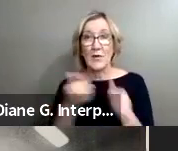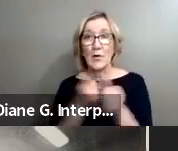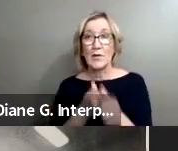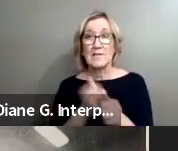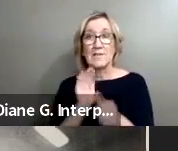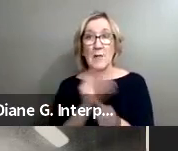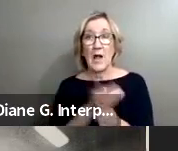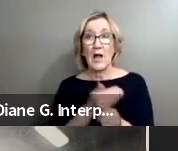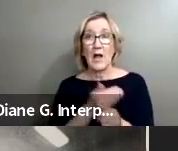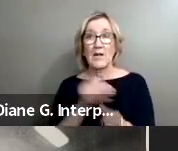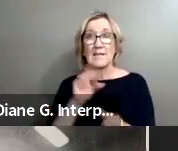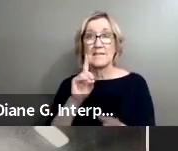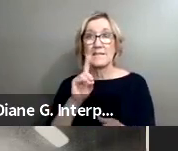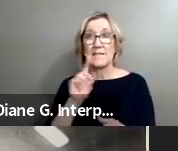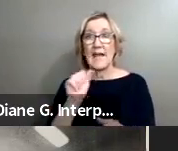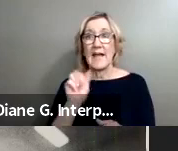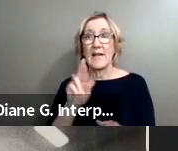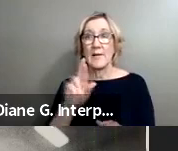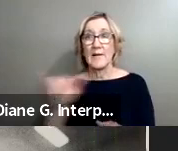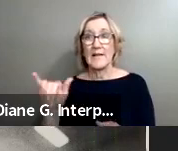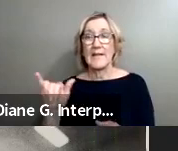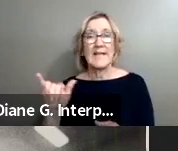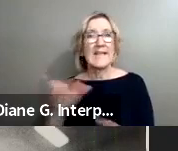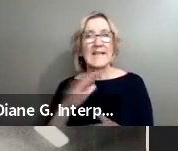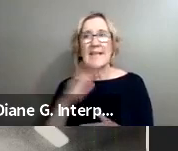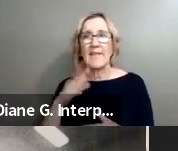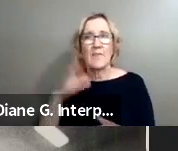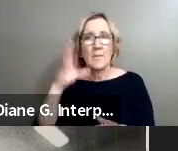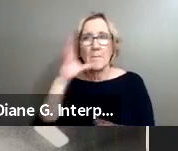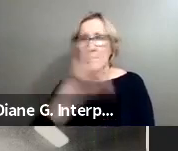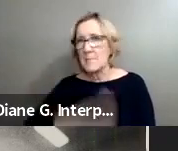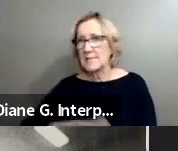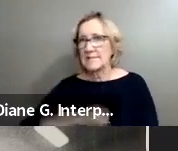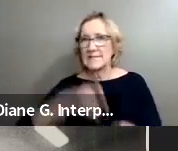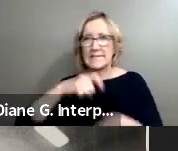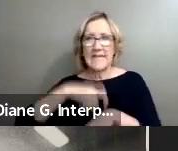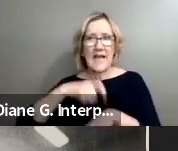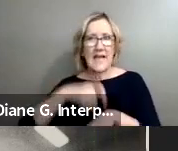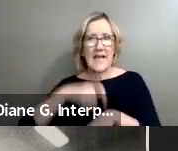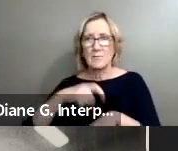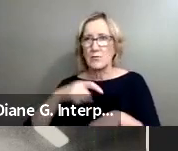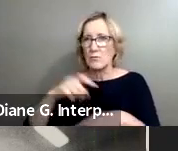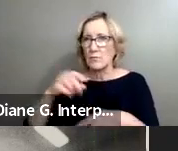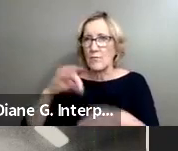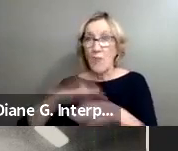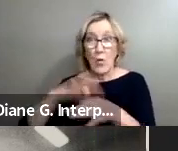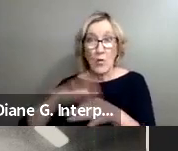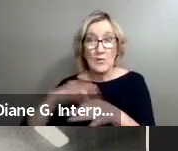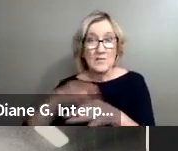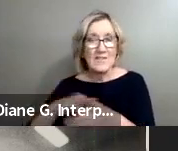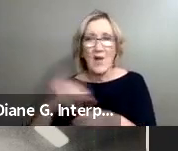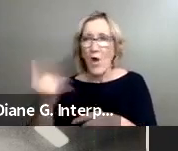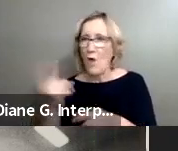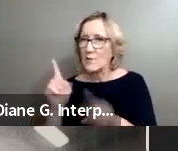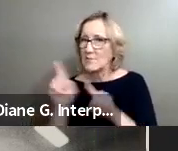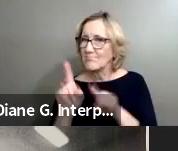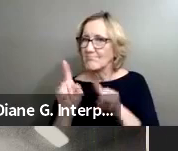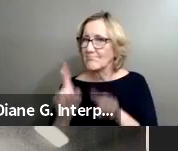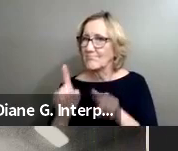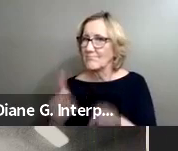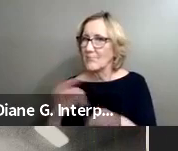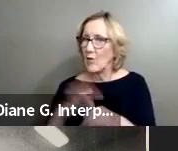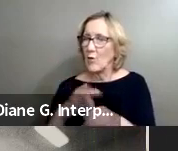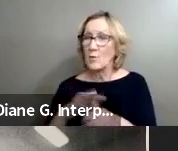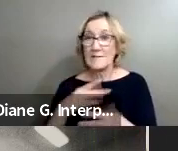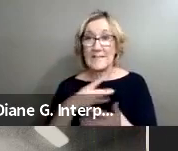missed the opportunity to vote. Not one time did he miss the opportunity. And what's really interesting and a little sad